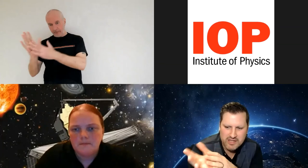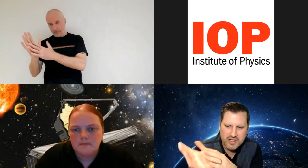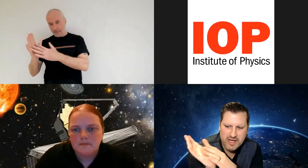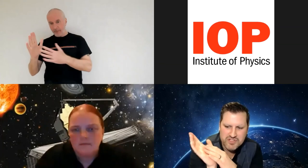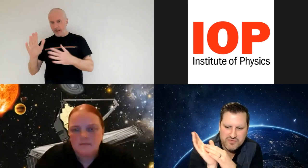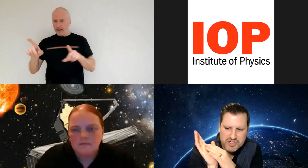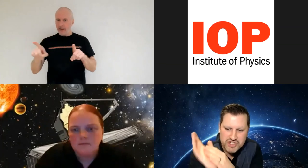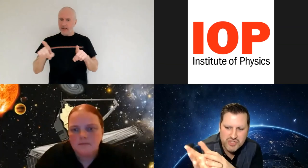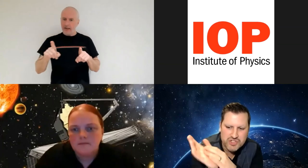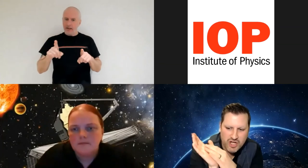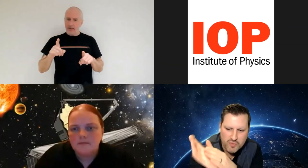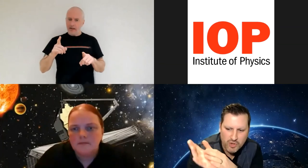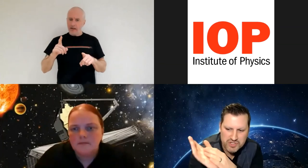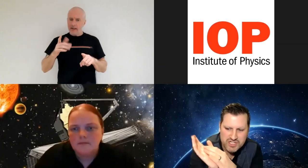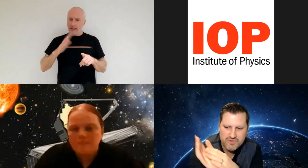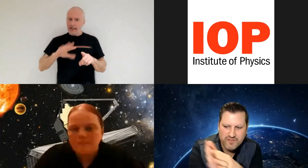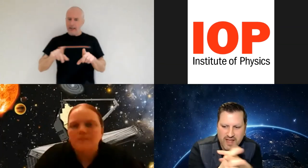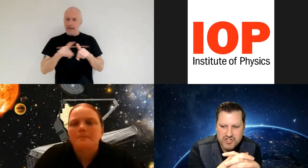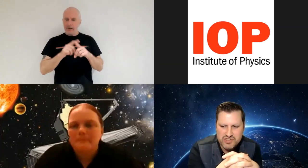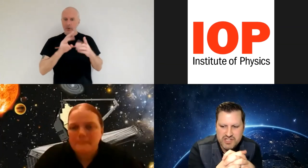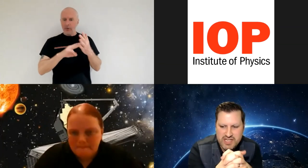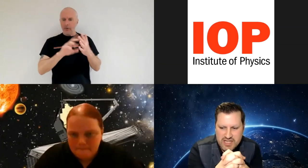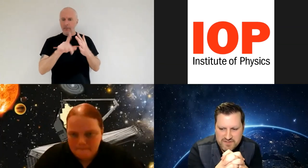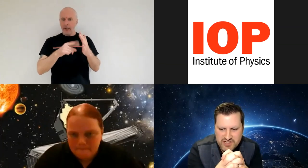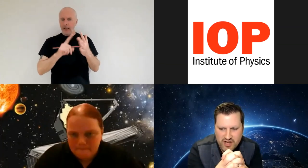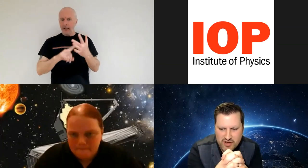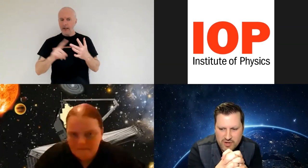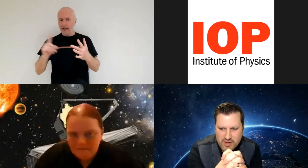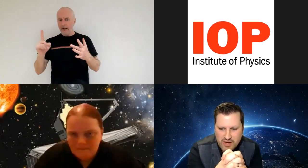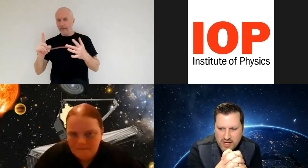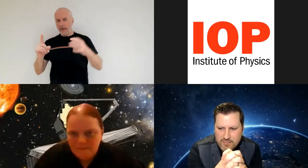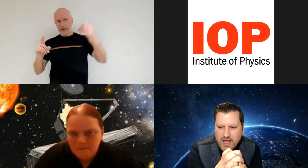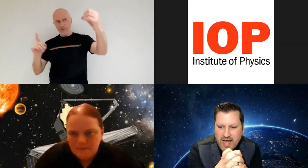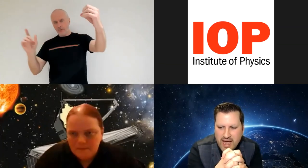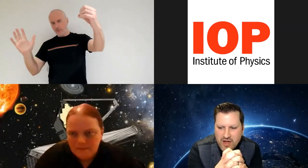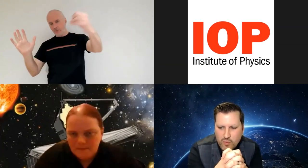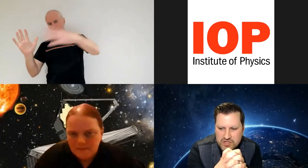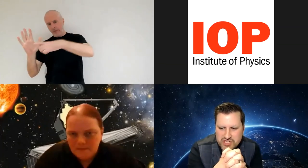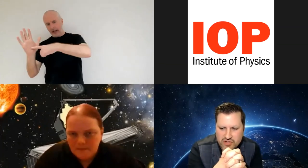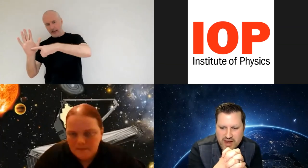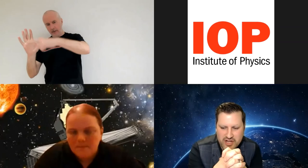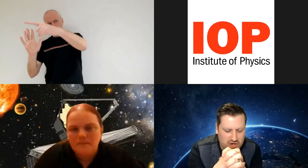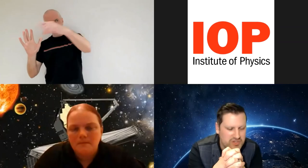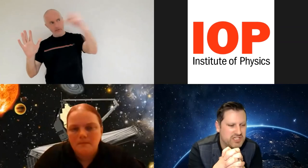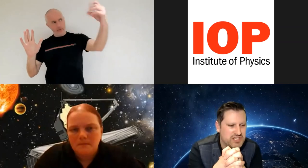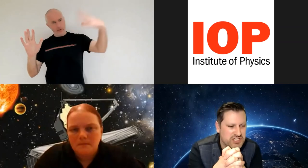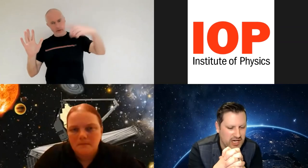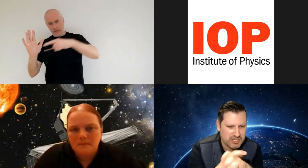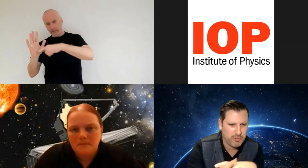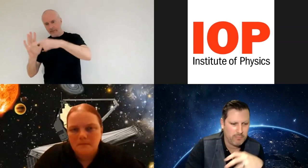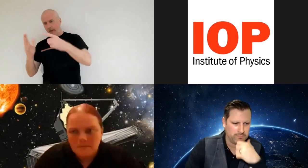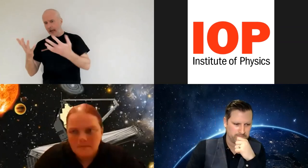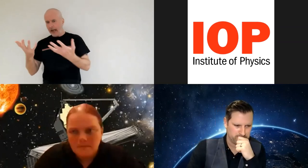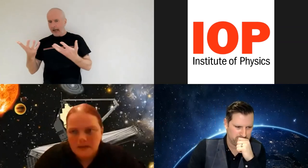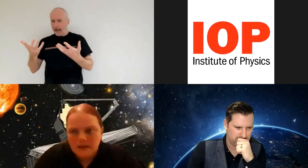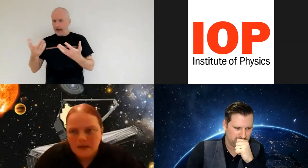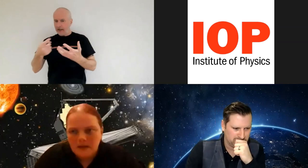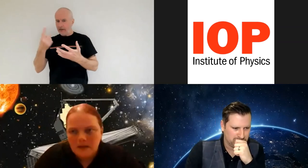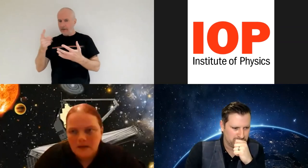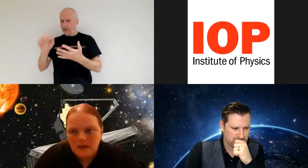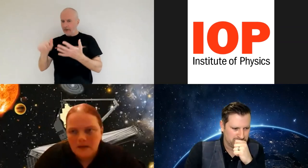mylar uh to reduce unwanted reflections and if so um how was the correct coating decided upon